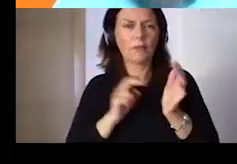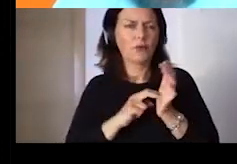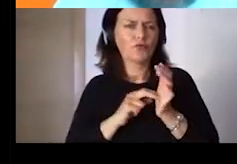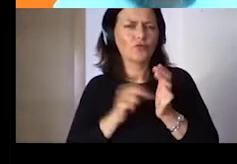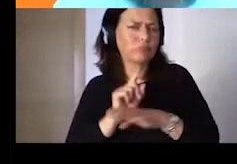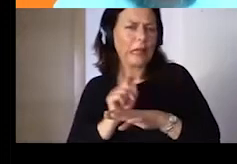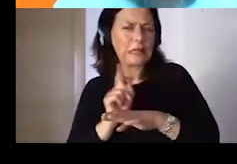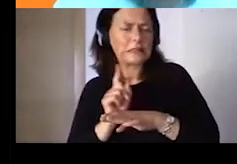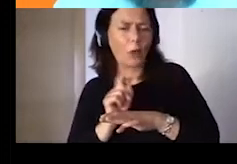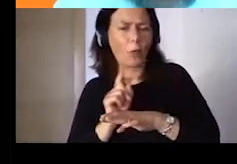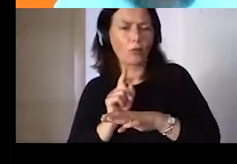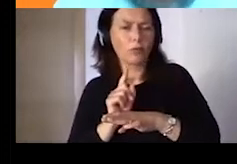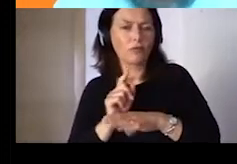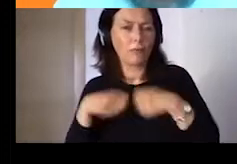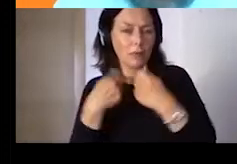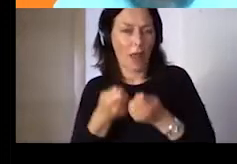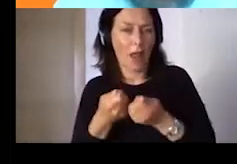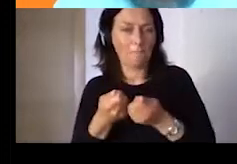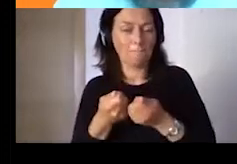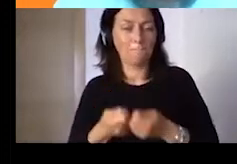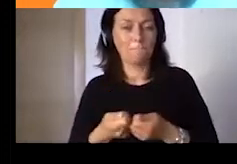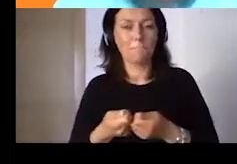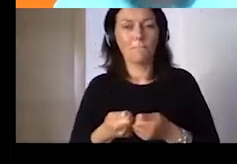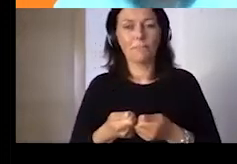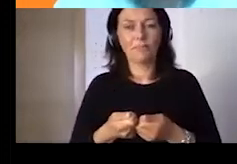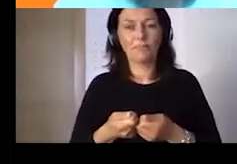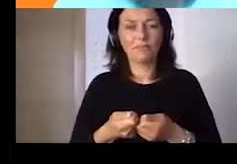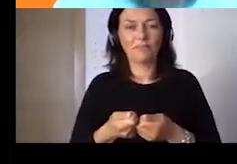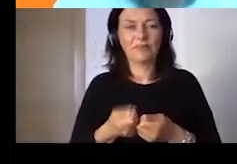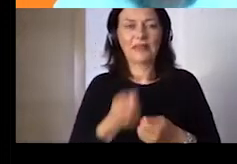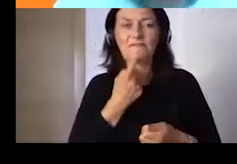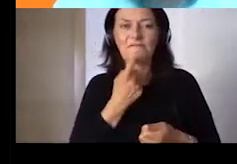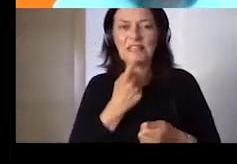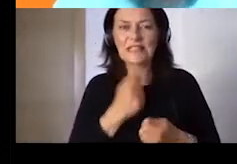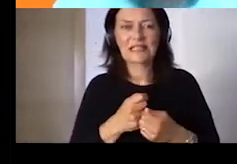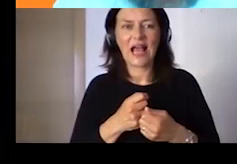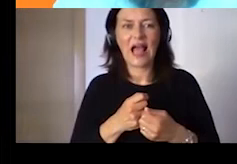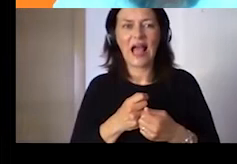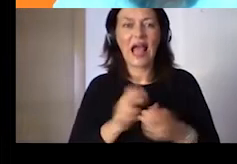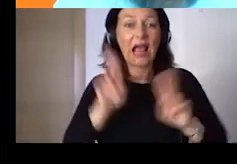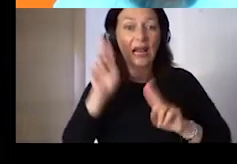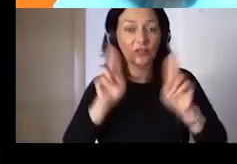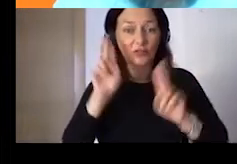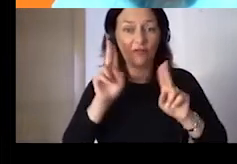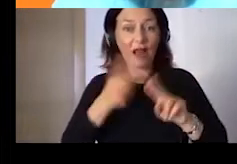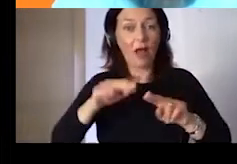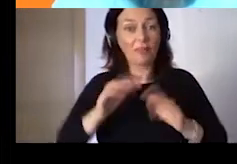Finland seems to be the most voted. Let's discover what the DESE